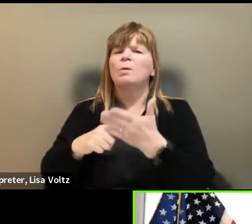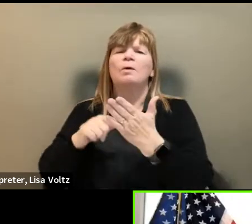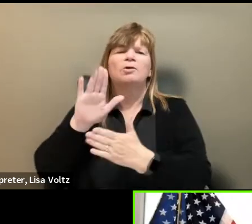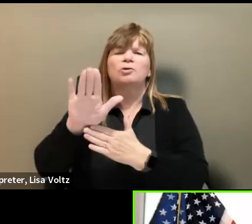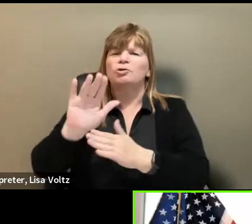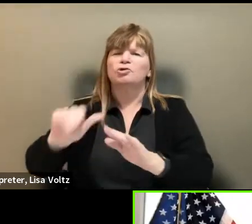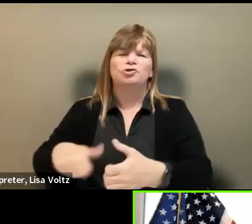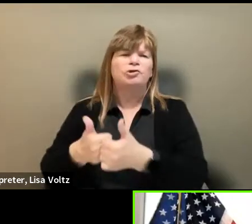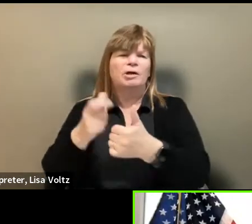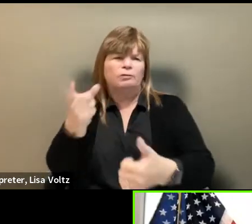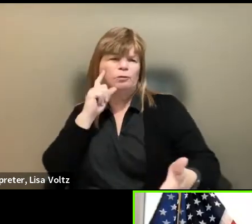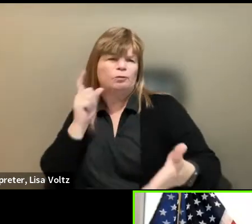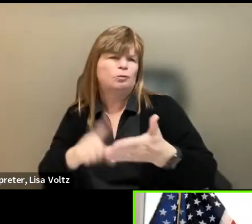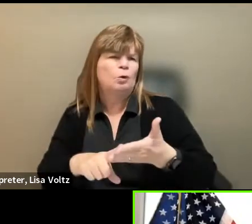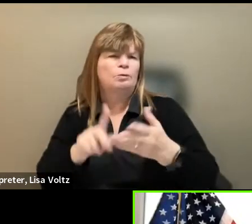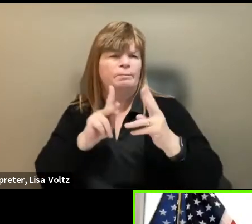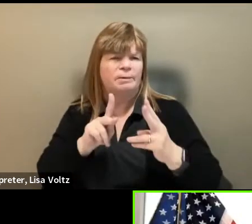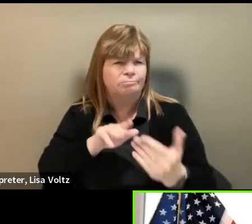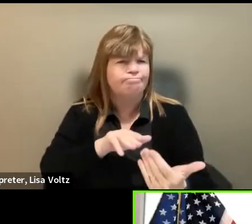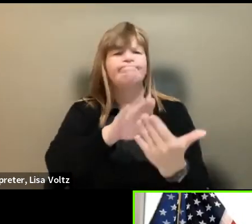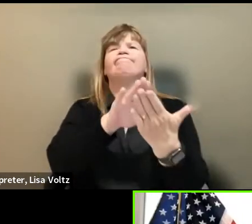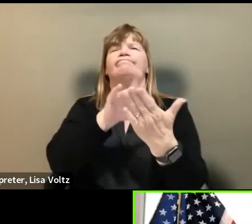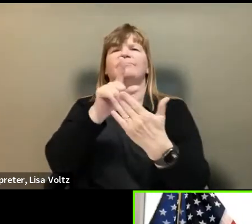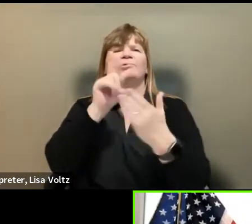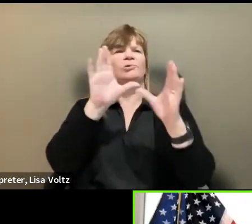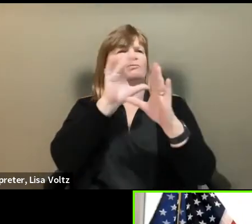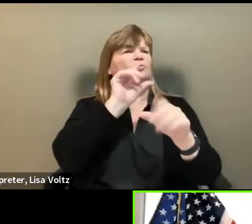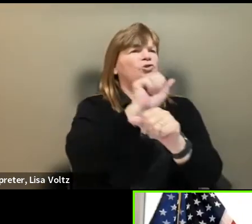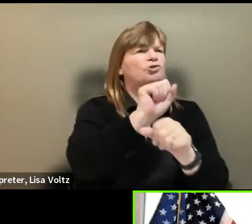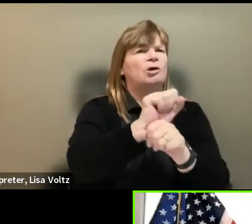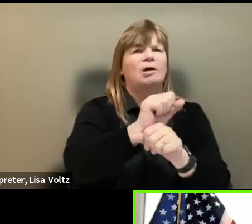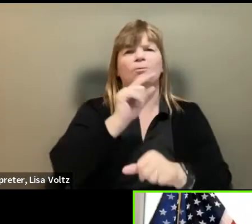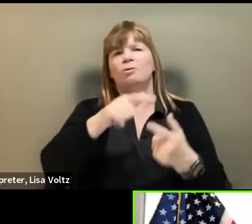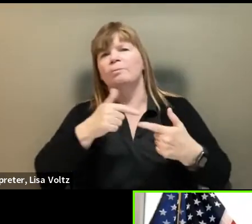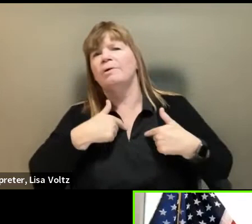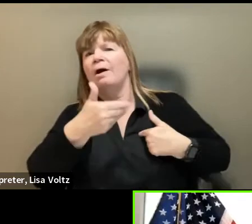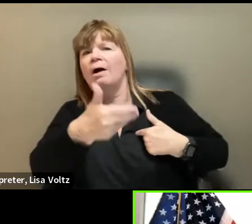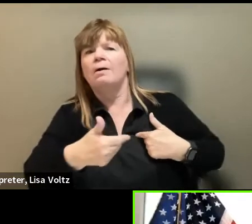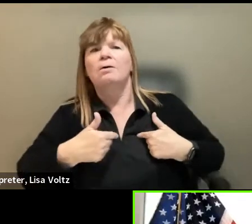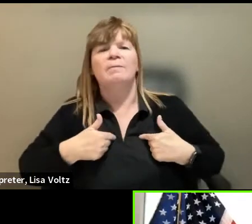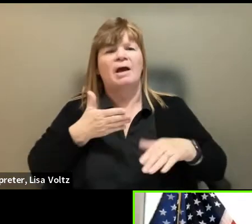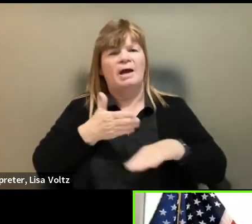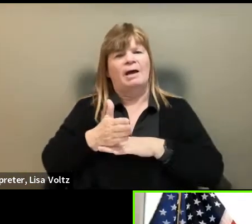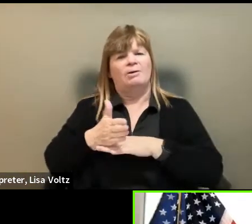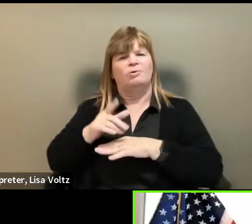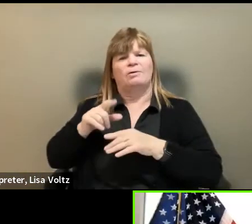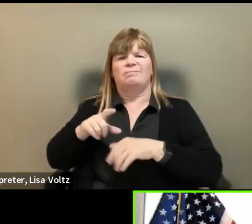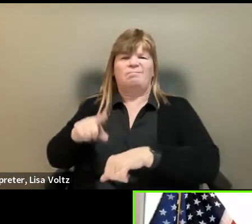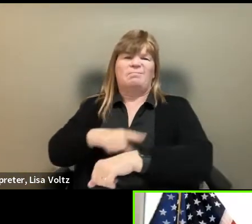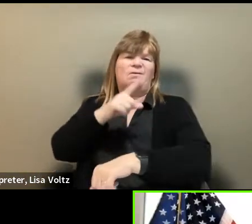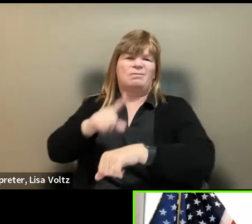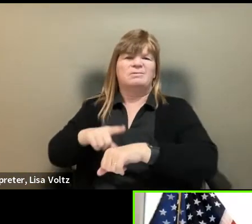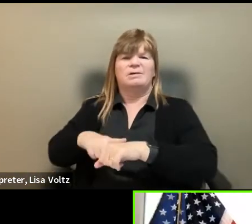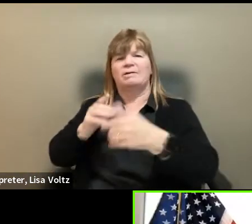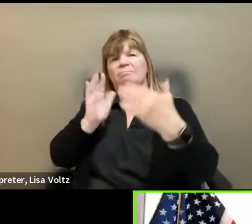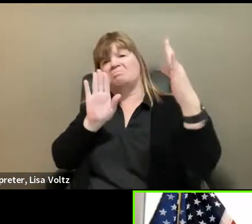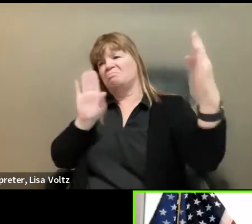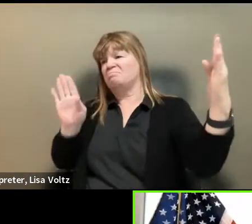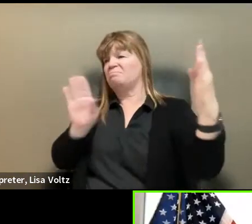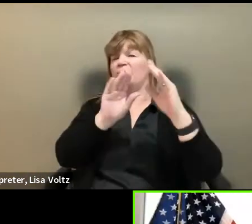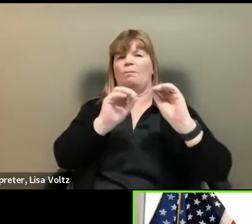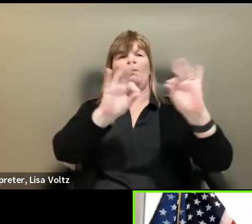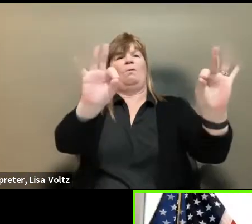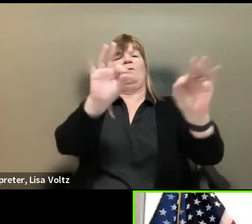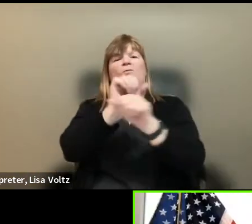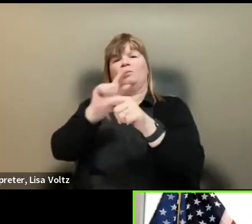seen people encounter when looking for jobs or being hired after taking on extended leave to care for a loved one?